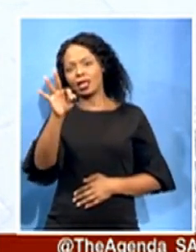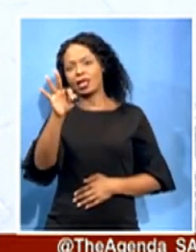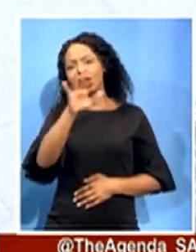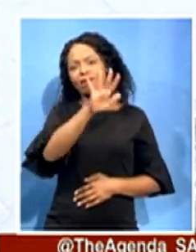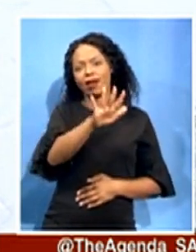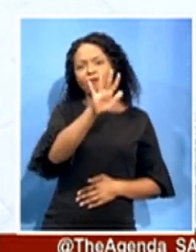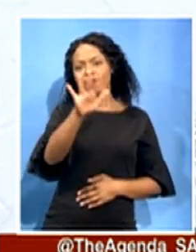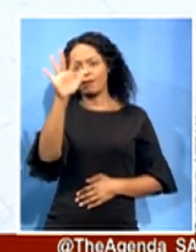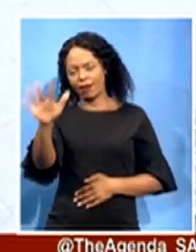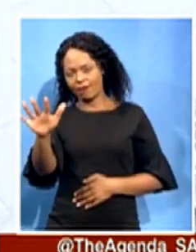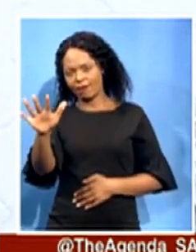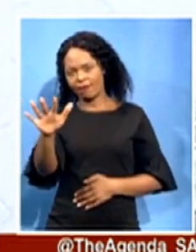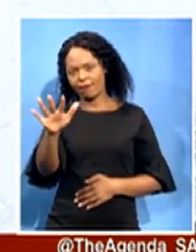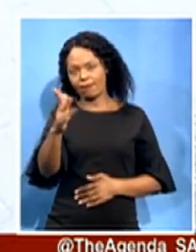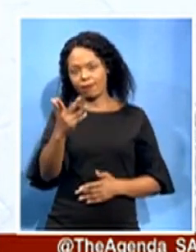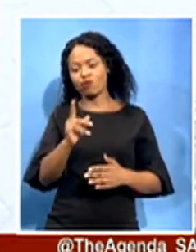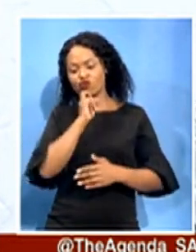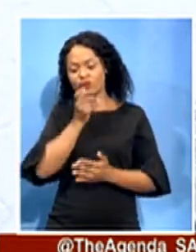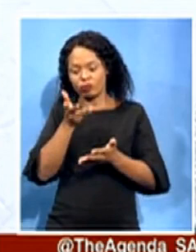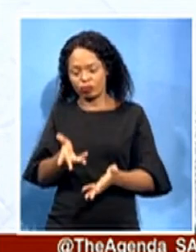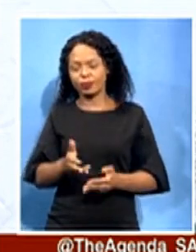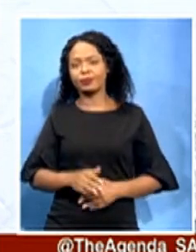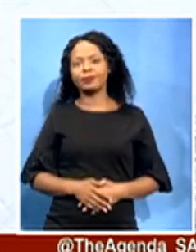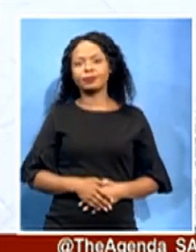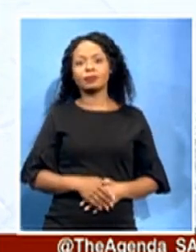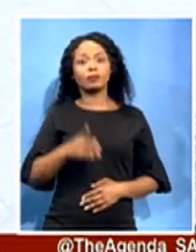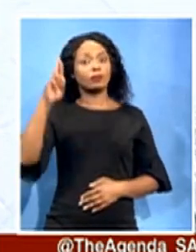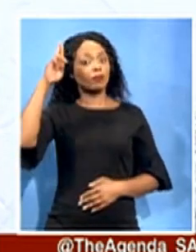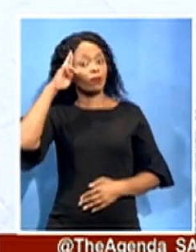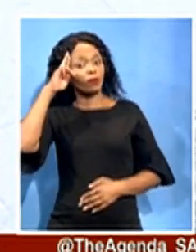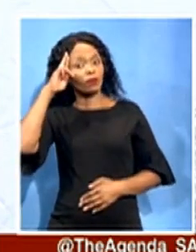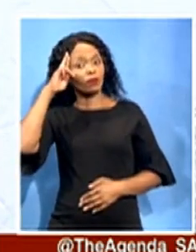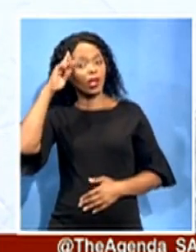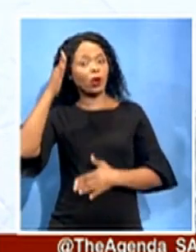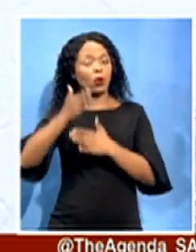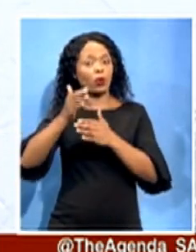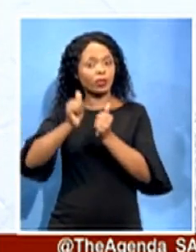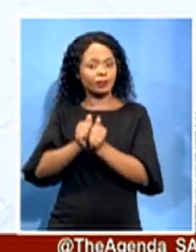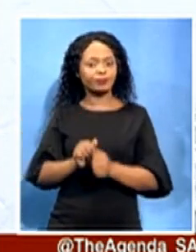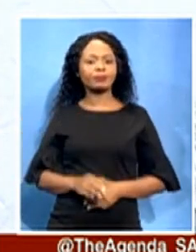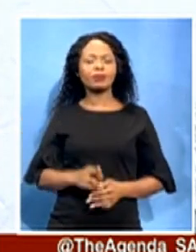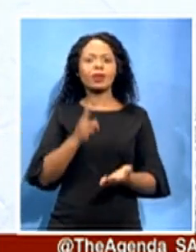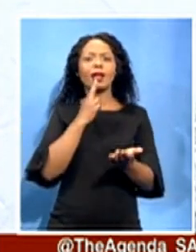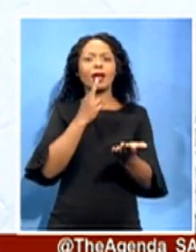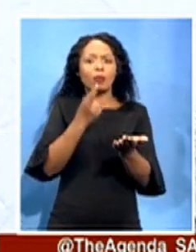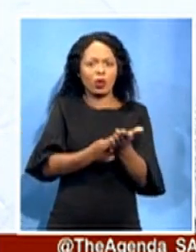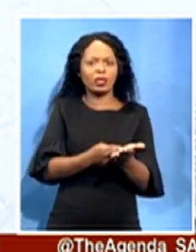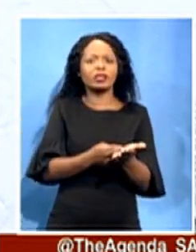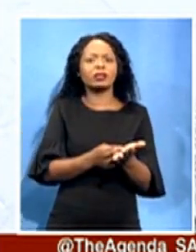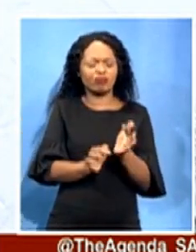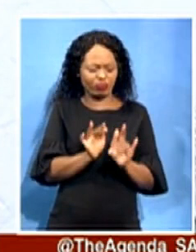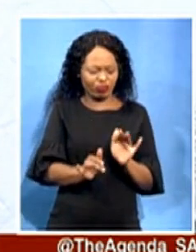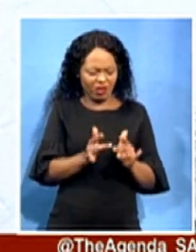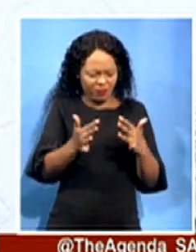And you will recall, colleagues, that we did write a report at some stage as a department to the premier about this, where we were